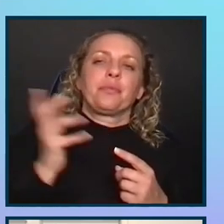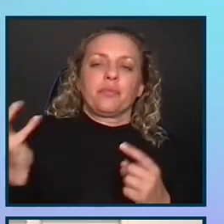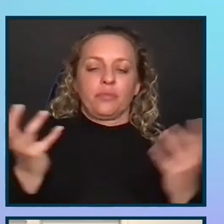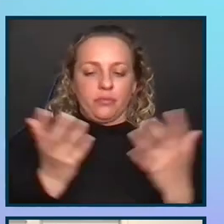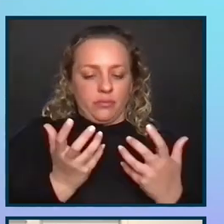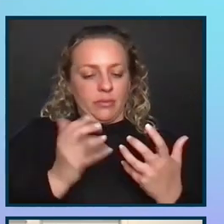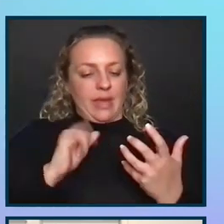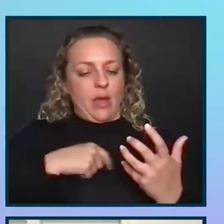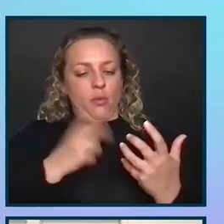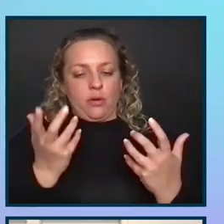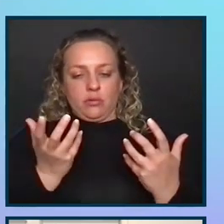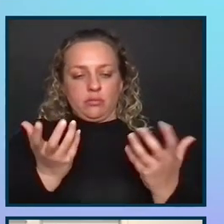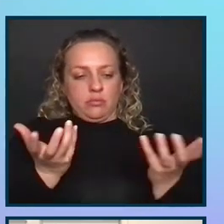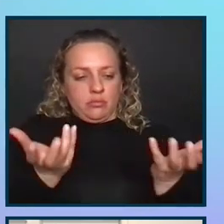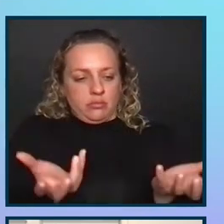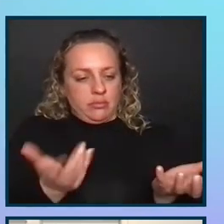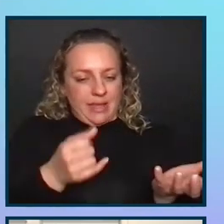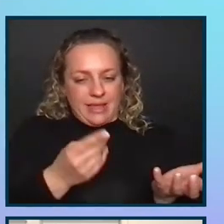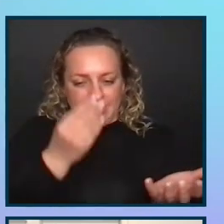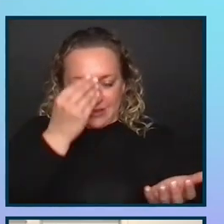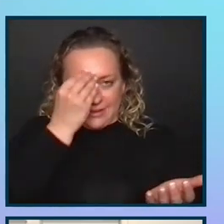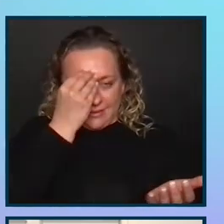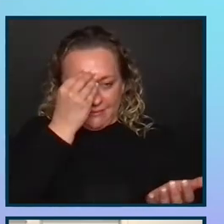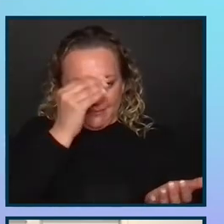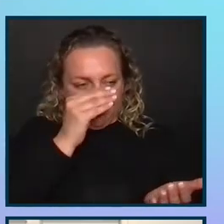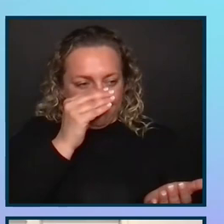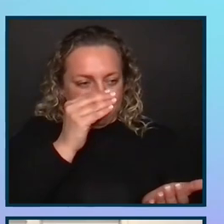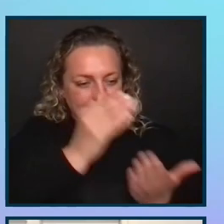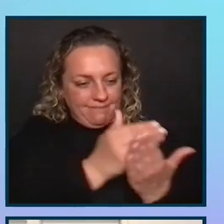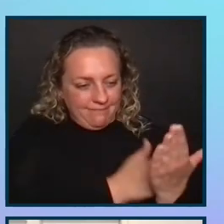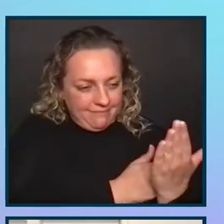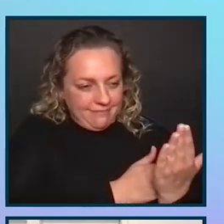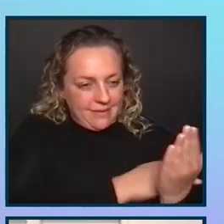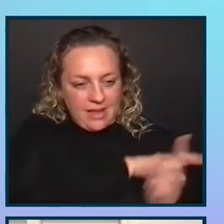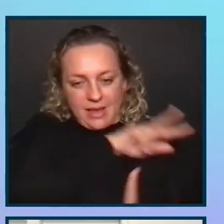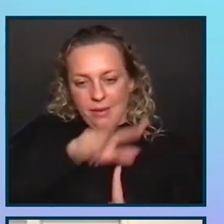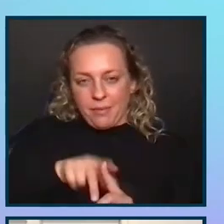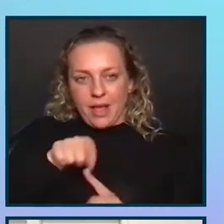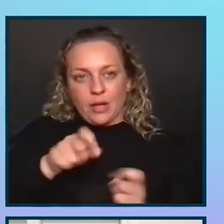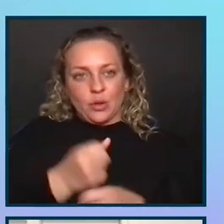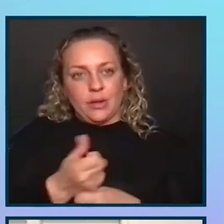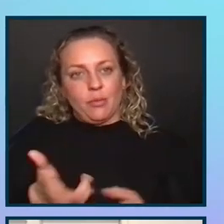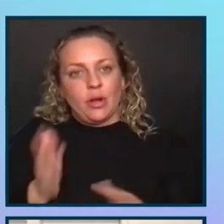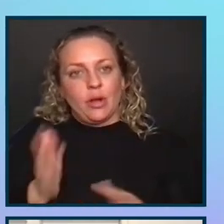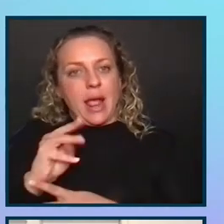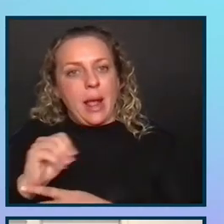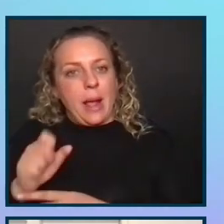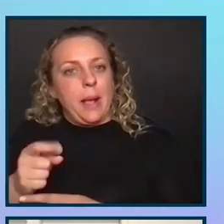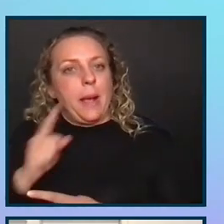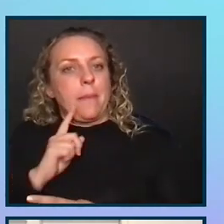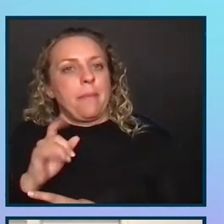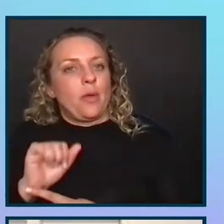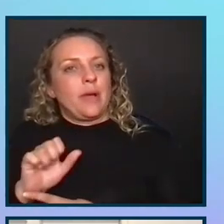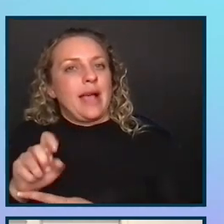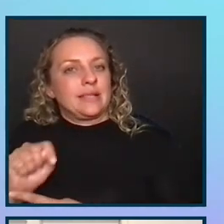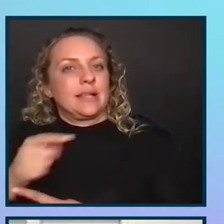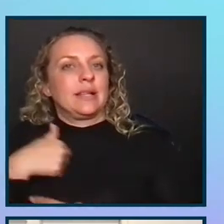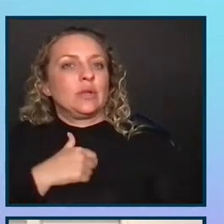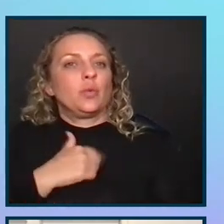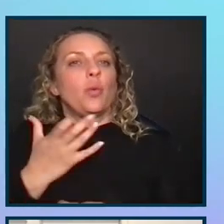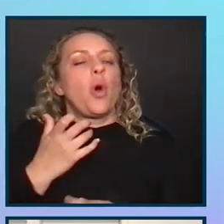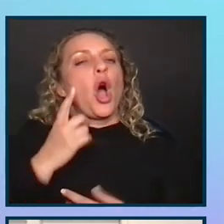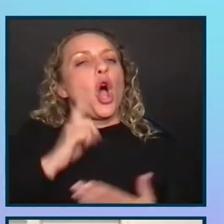understand how do we take these agile lessons and apply it to a very similar product to AEM assets. We wanted to audit